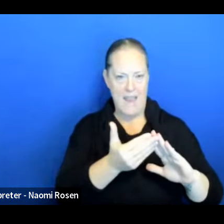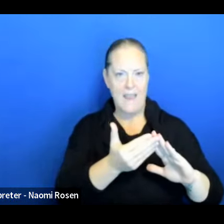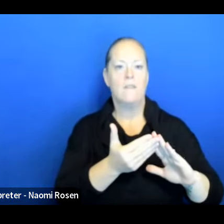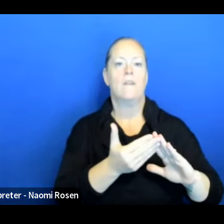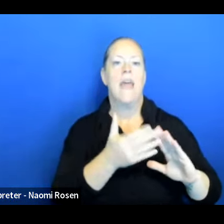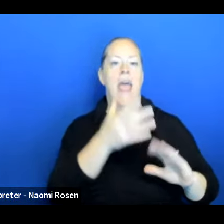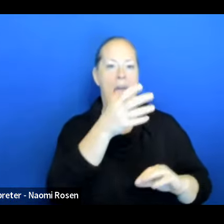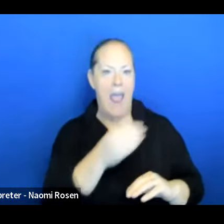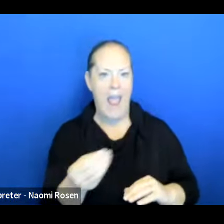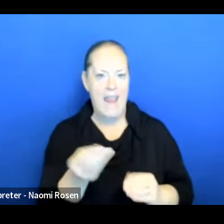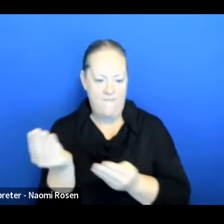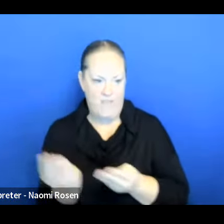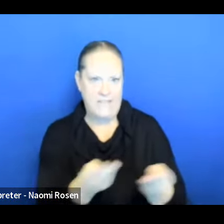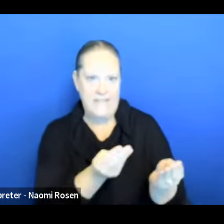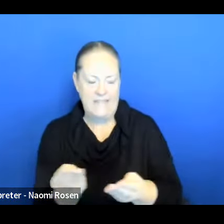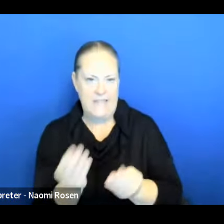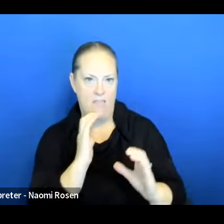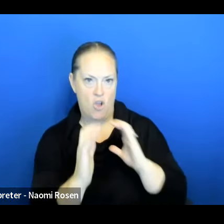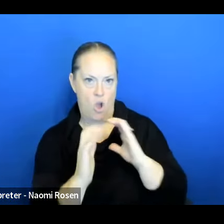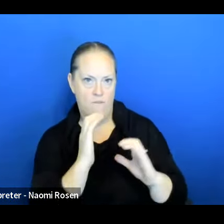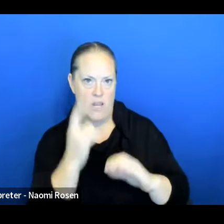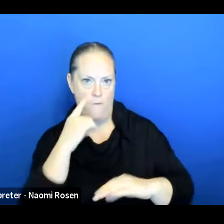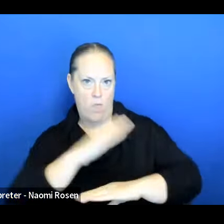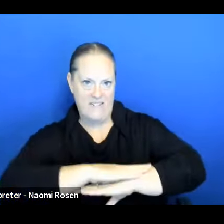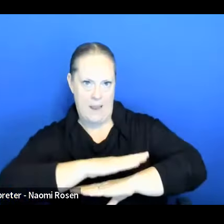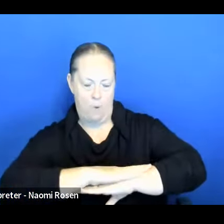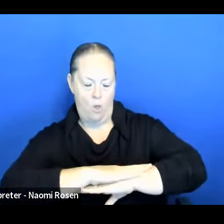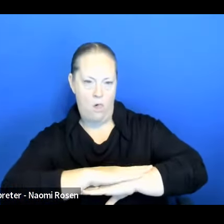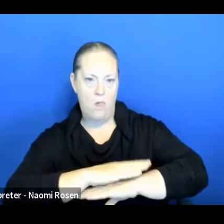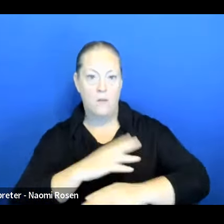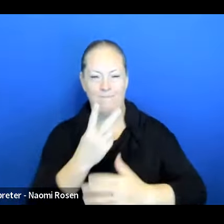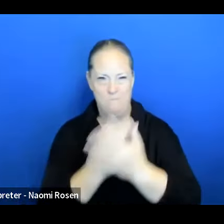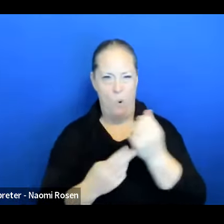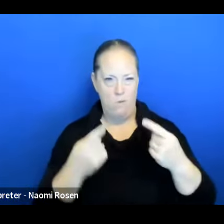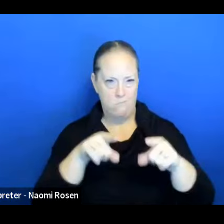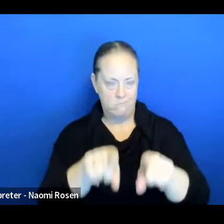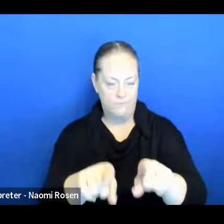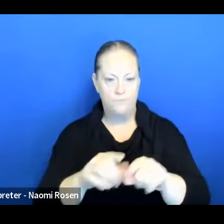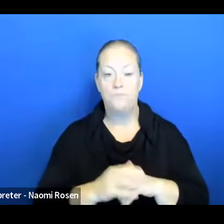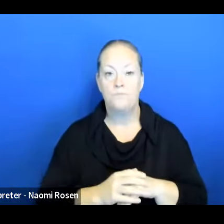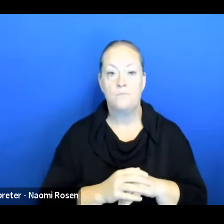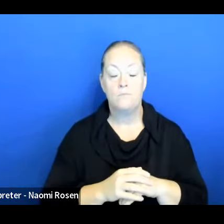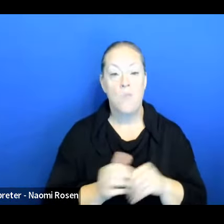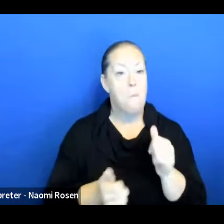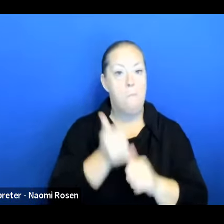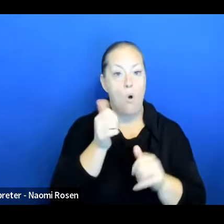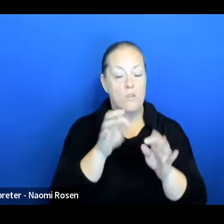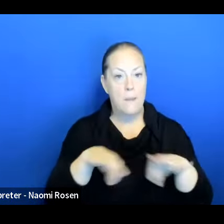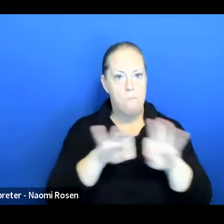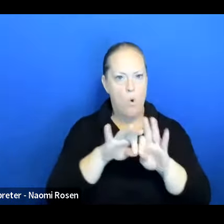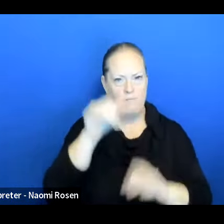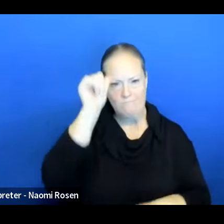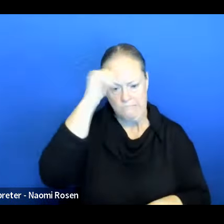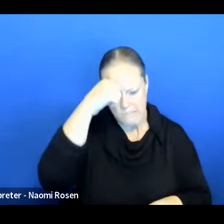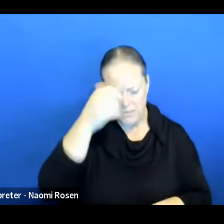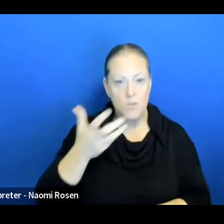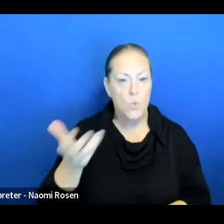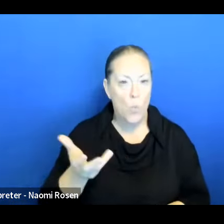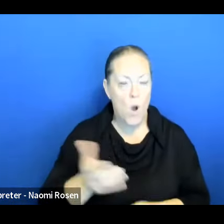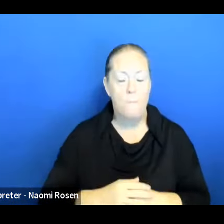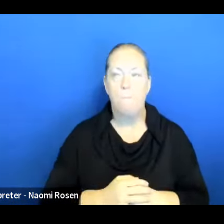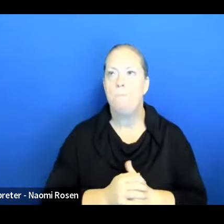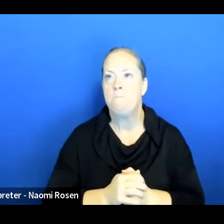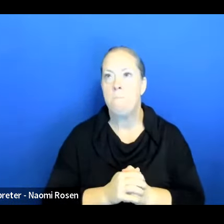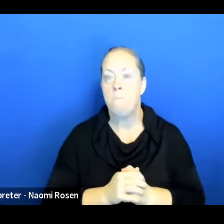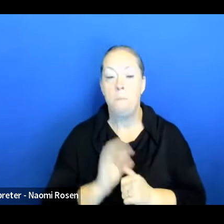being there to facilitate a conversation in a table. And what stood out the most was just going into our